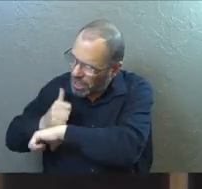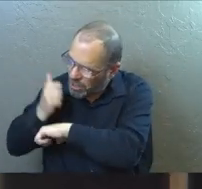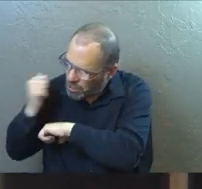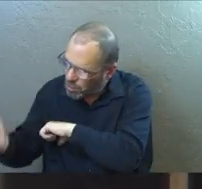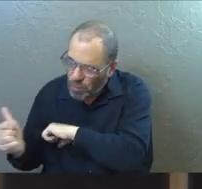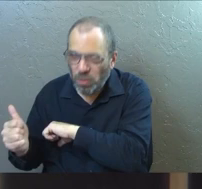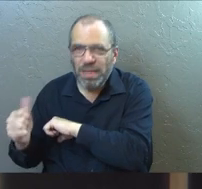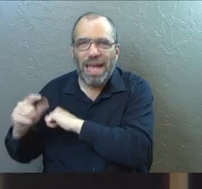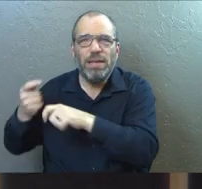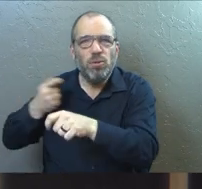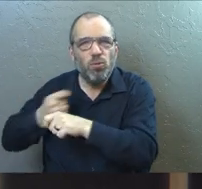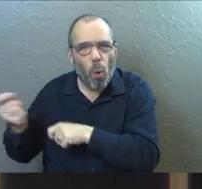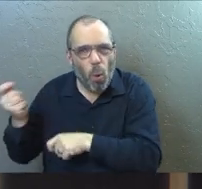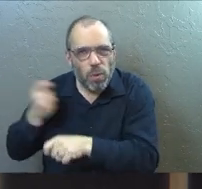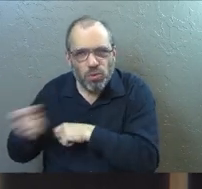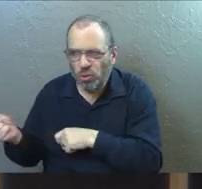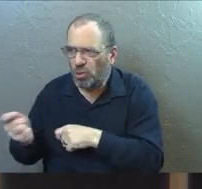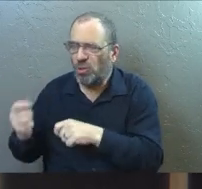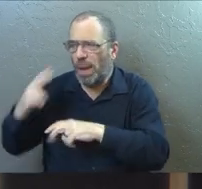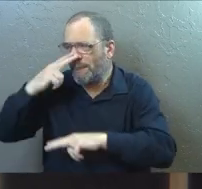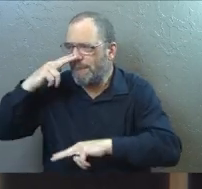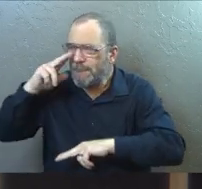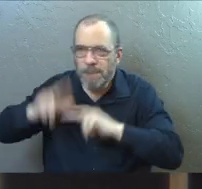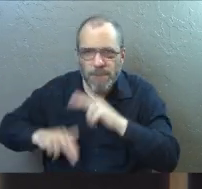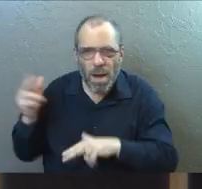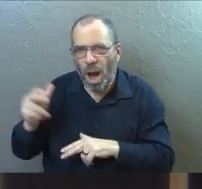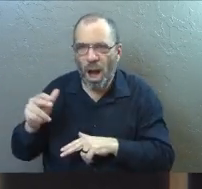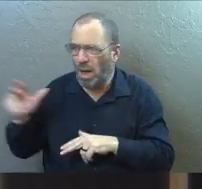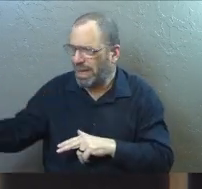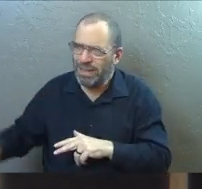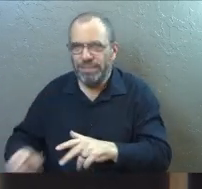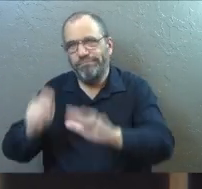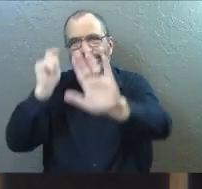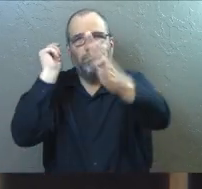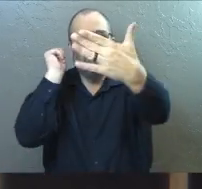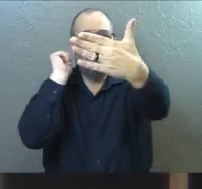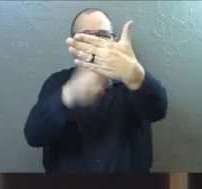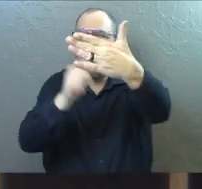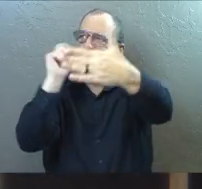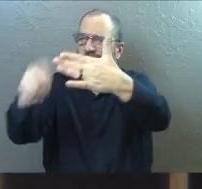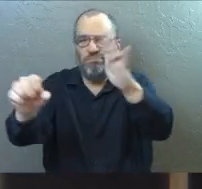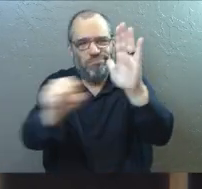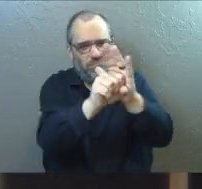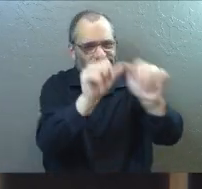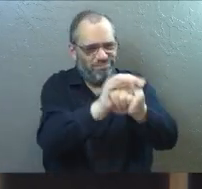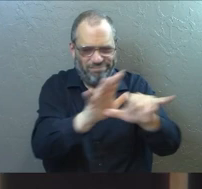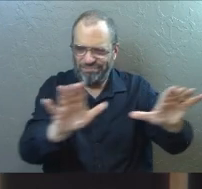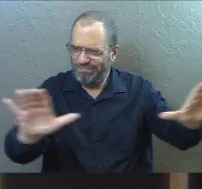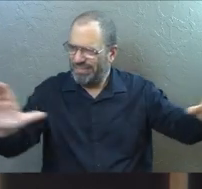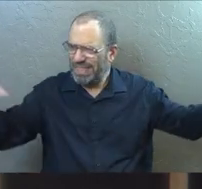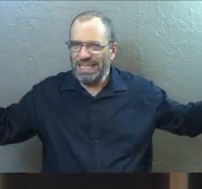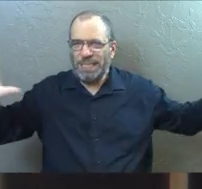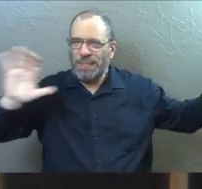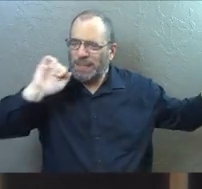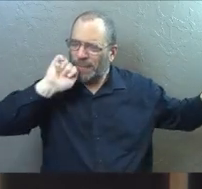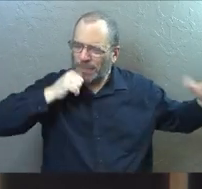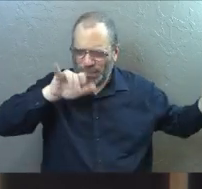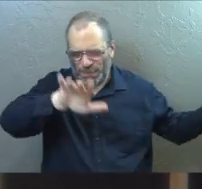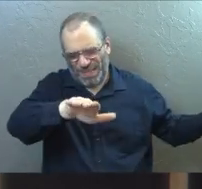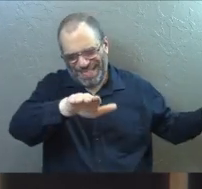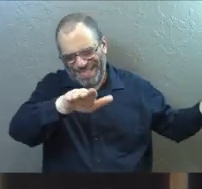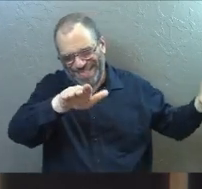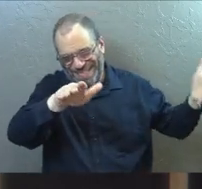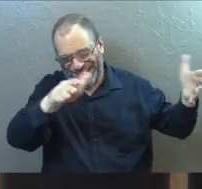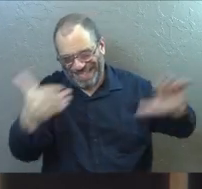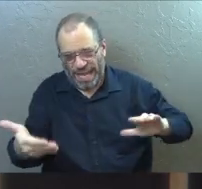And he was tortured. And he was mocked. And he was put on a cross for a slow, torturous death. And while he was there,